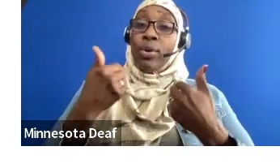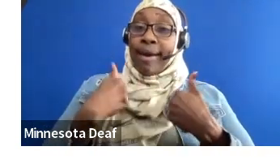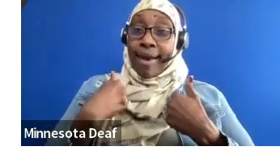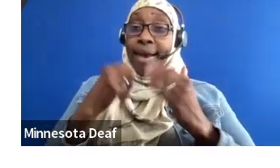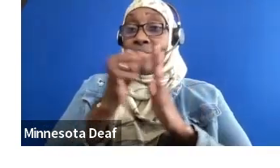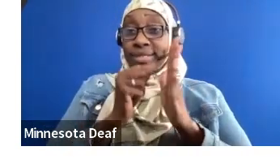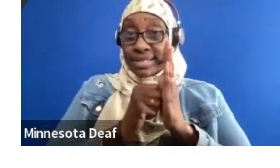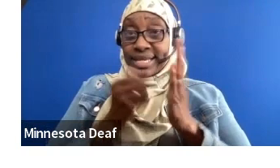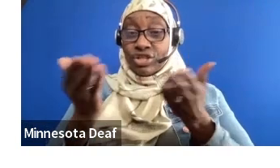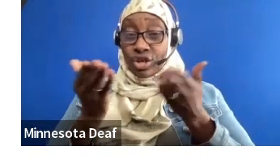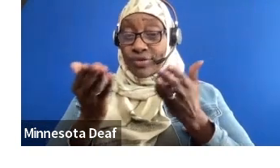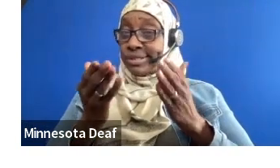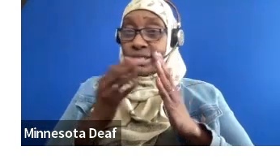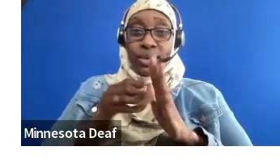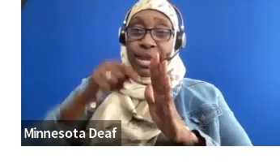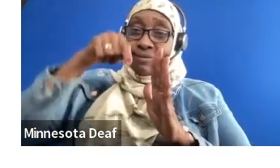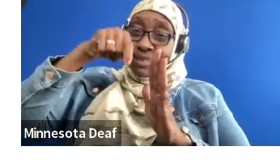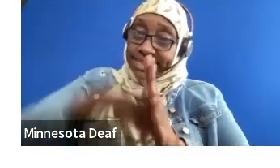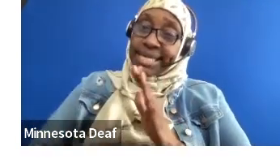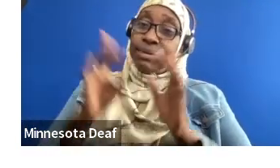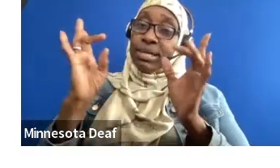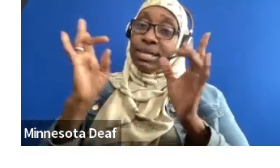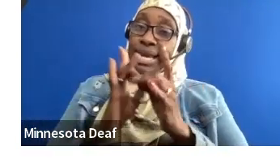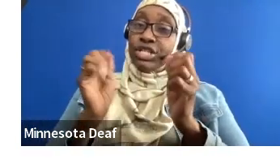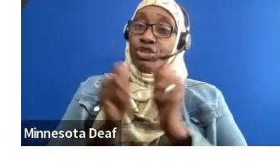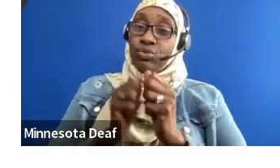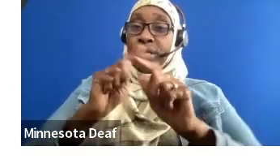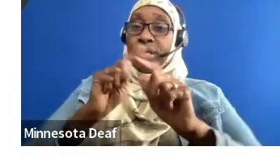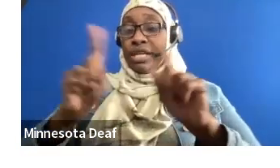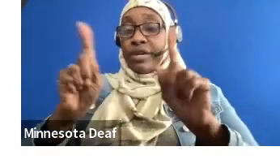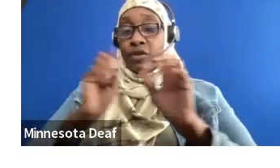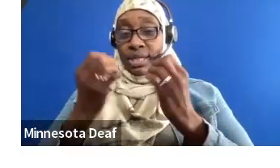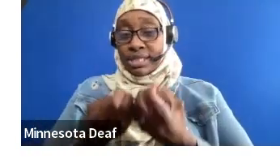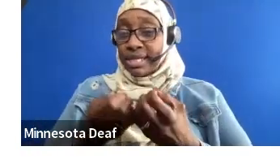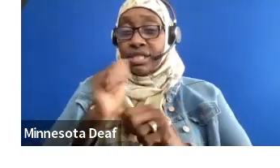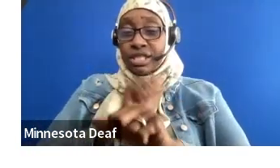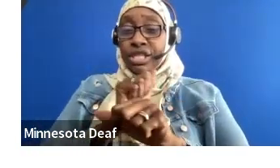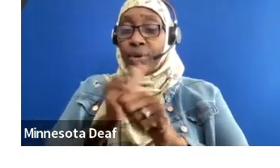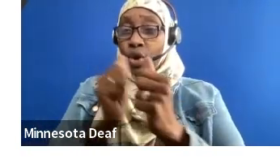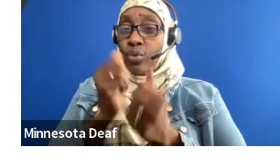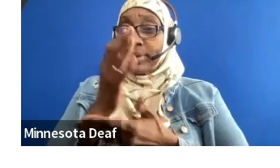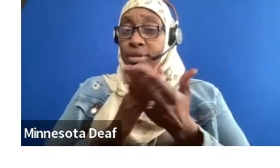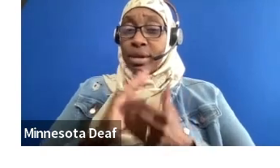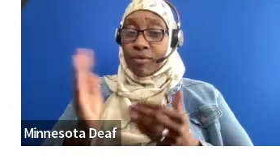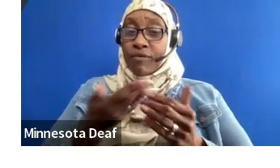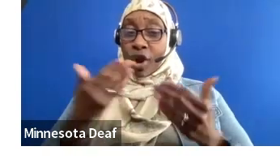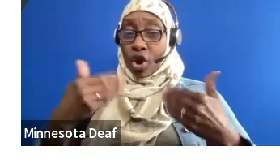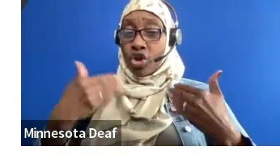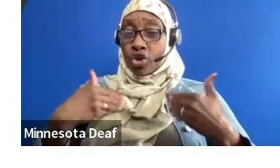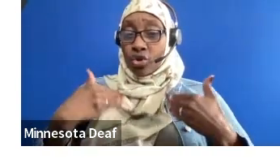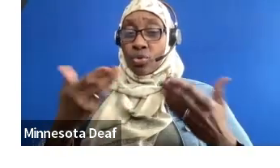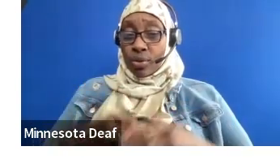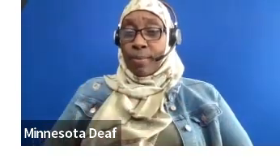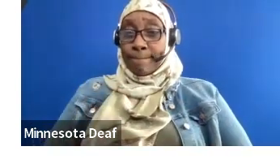deeply partnered with them, and they work with some of our students to connect them with those services. I hope that answers your question.